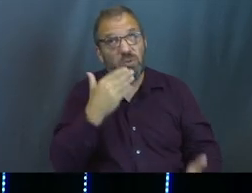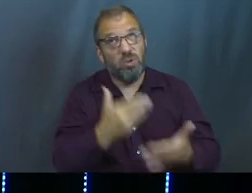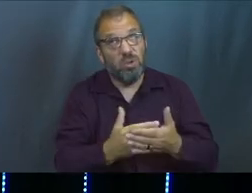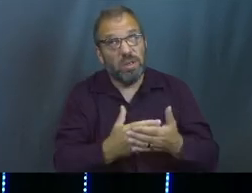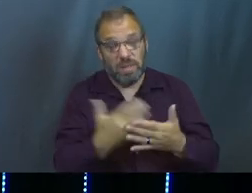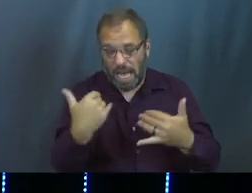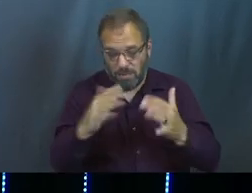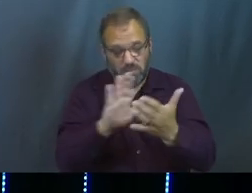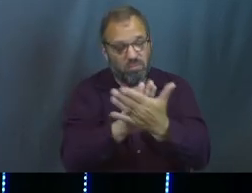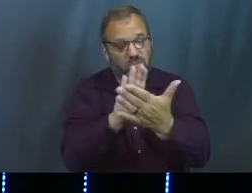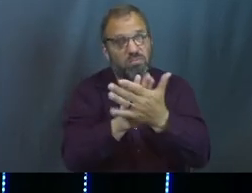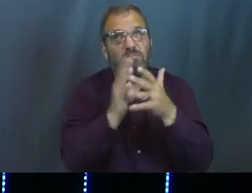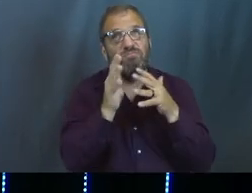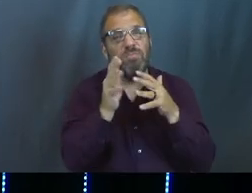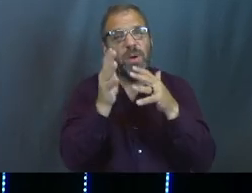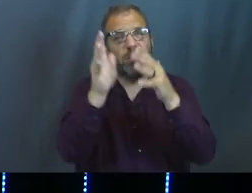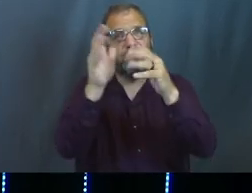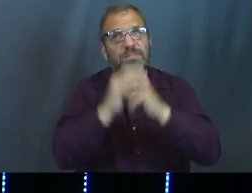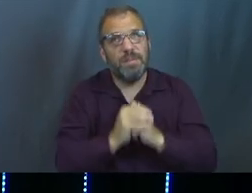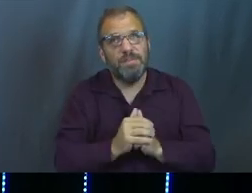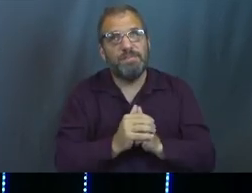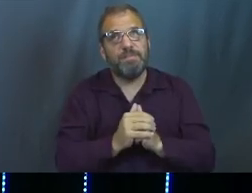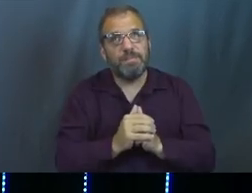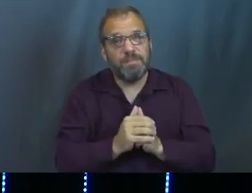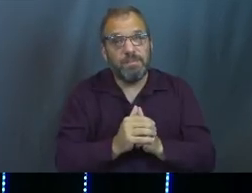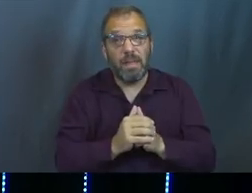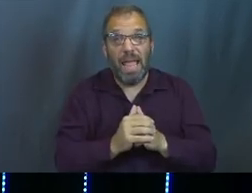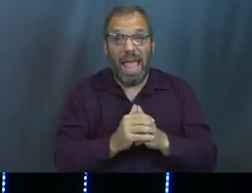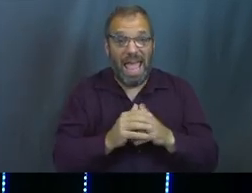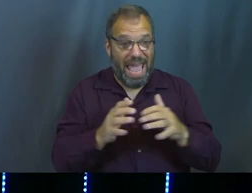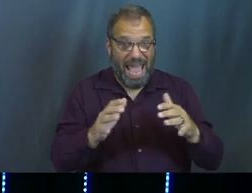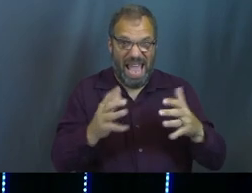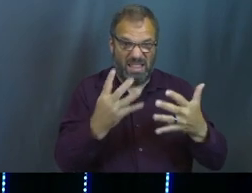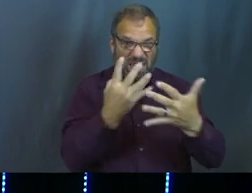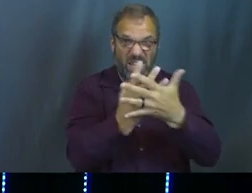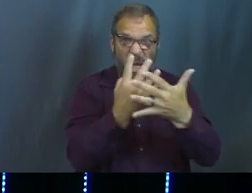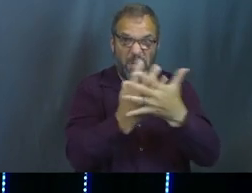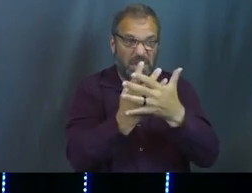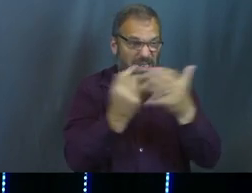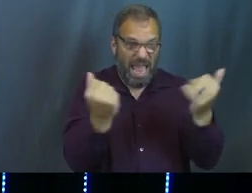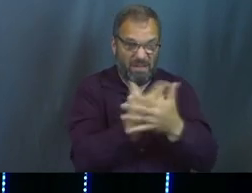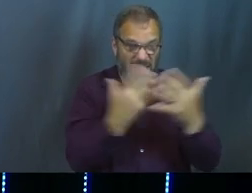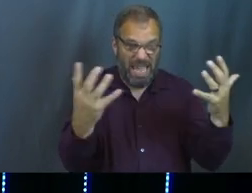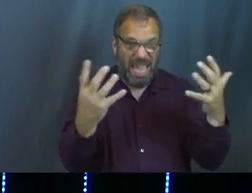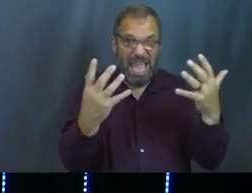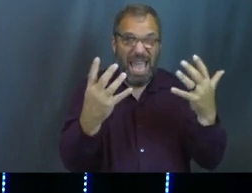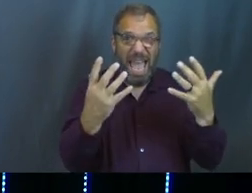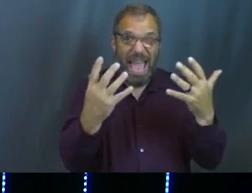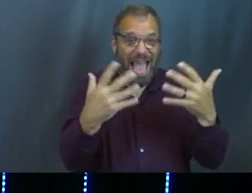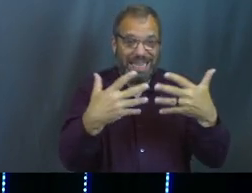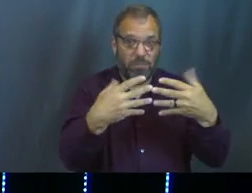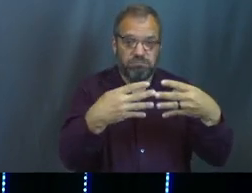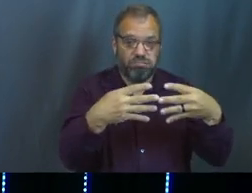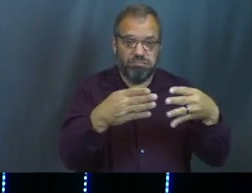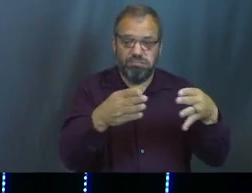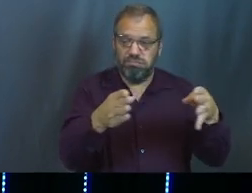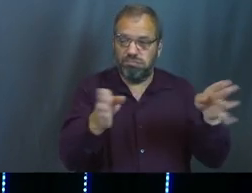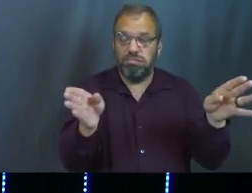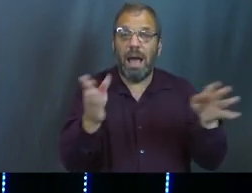And I'm still going to praise your name. And the walls came tumbling down and they were free.